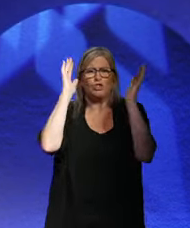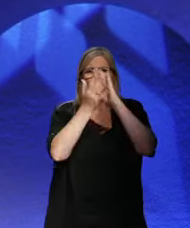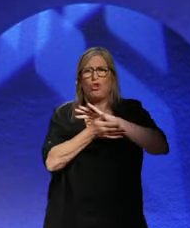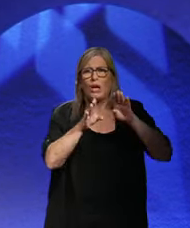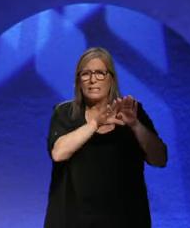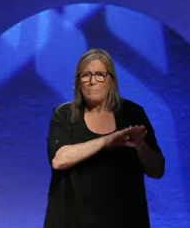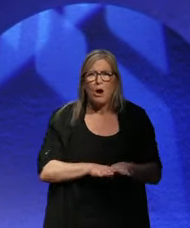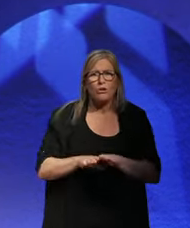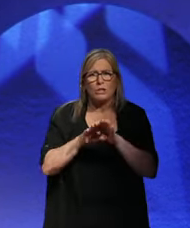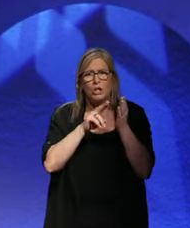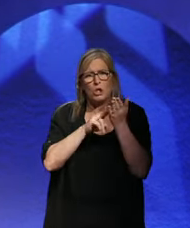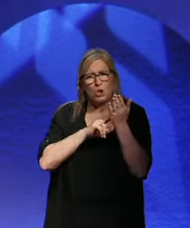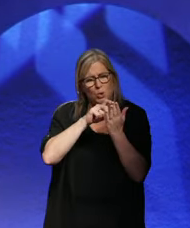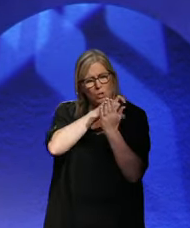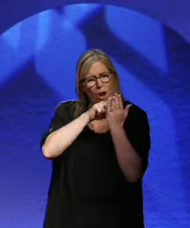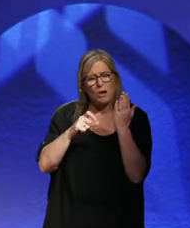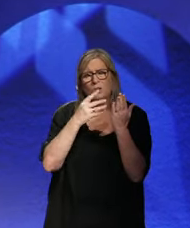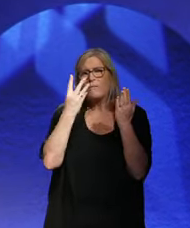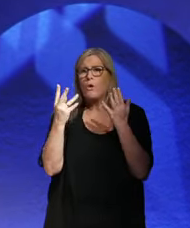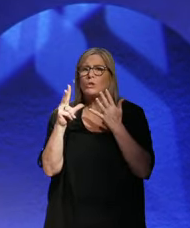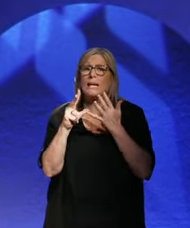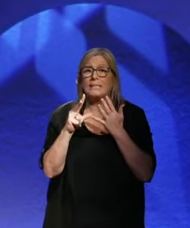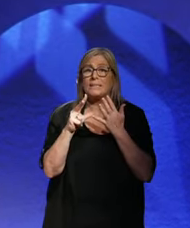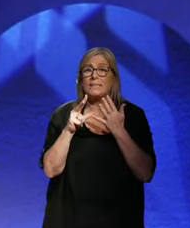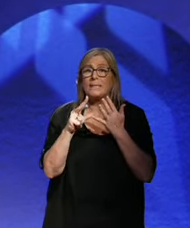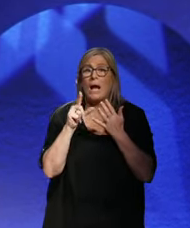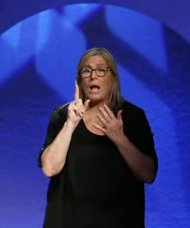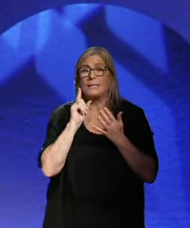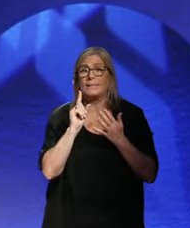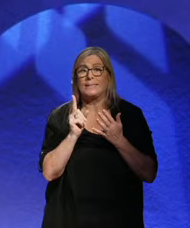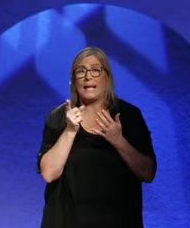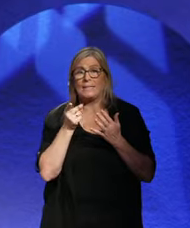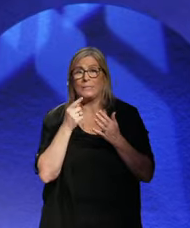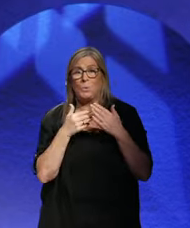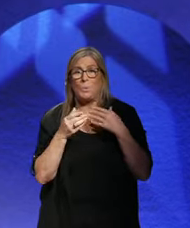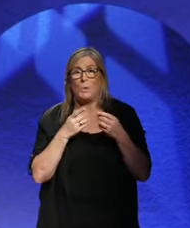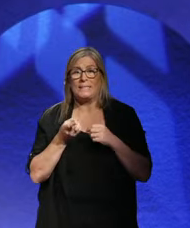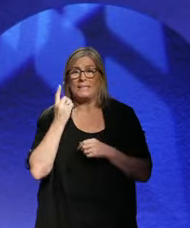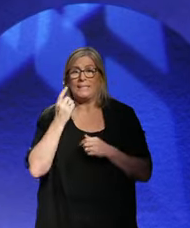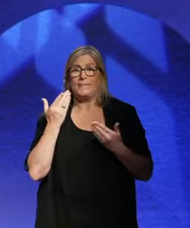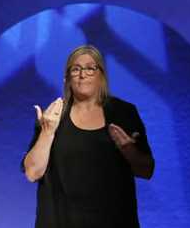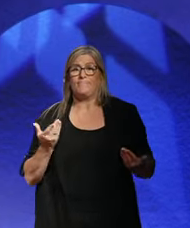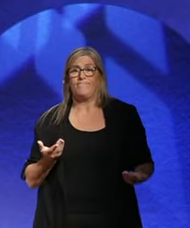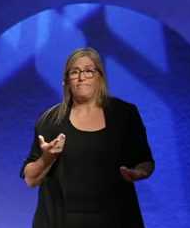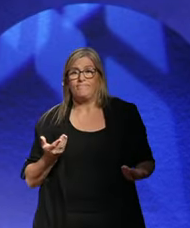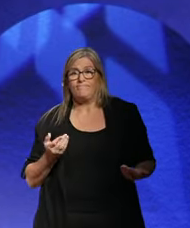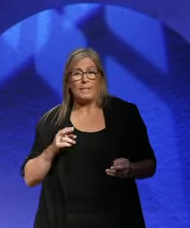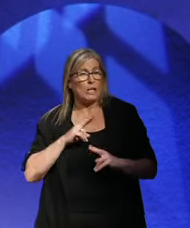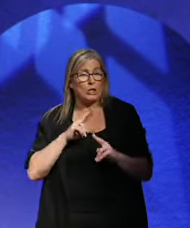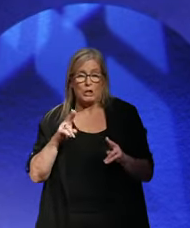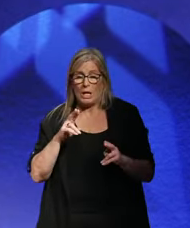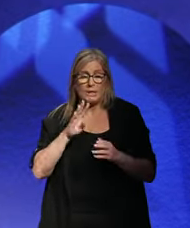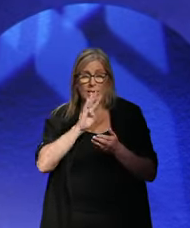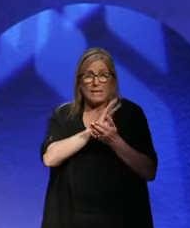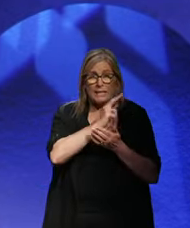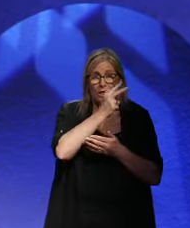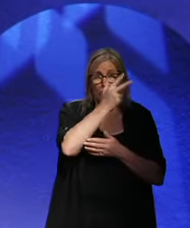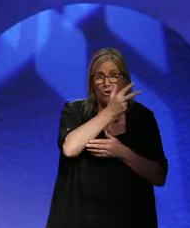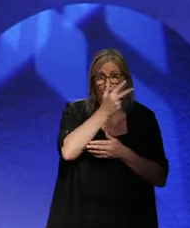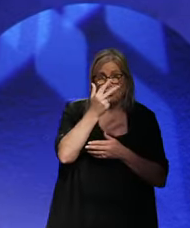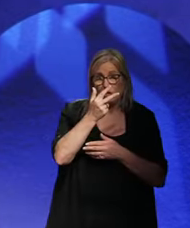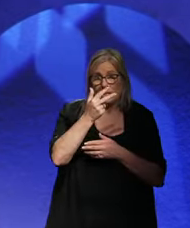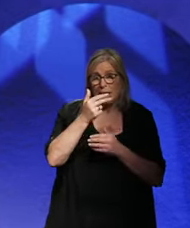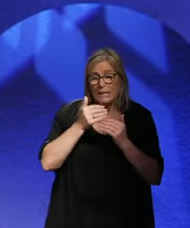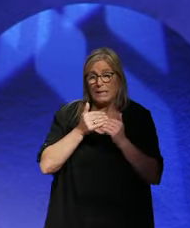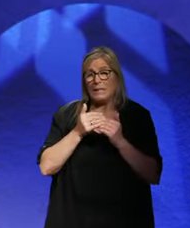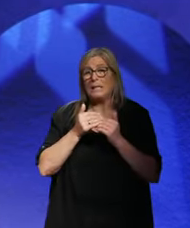Using Article 48. And that is what he does. He doesn't do it in 1933. He does